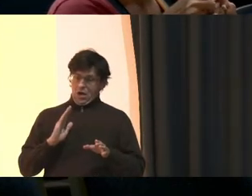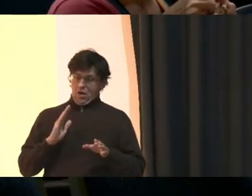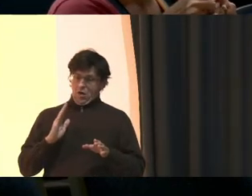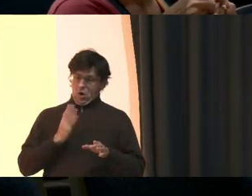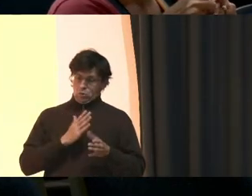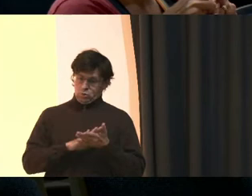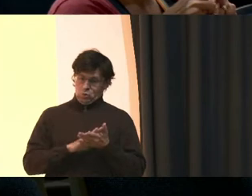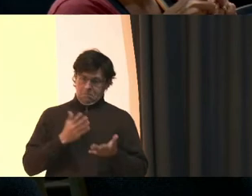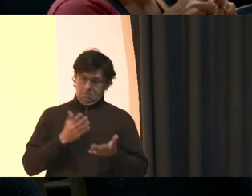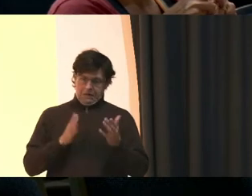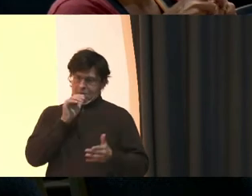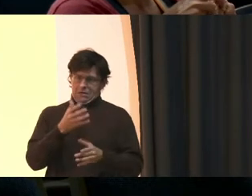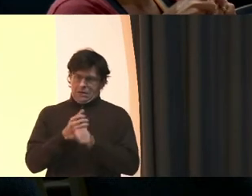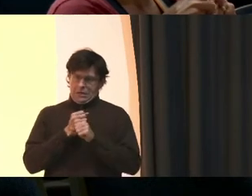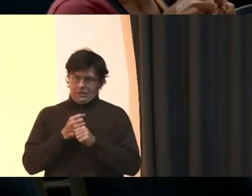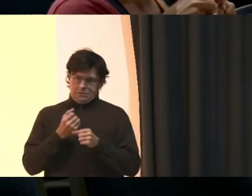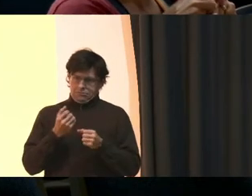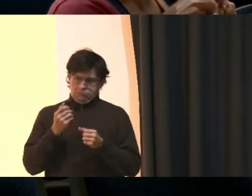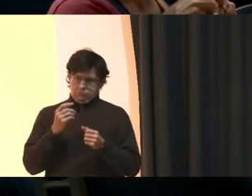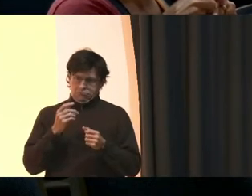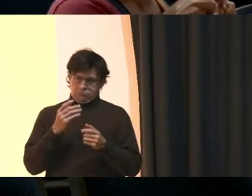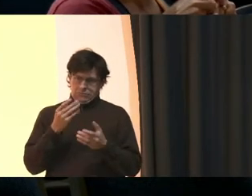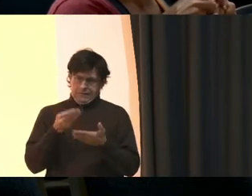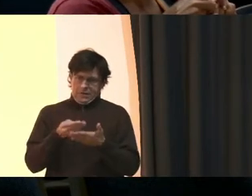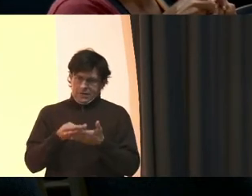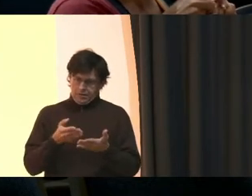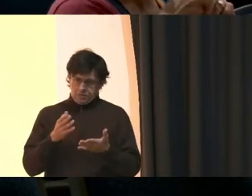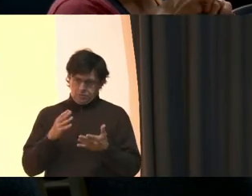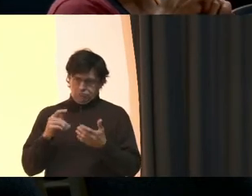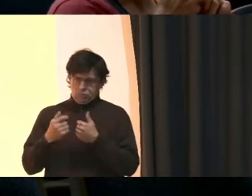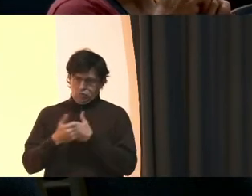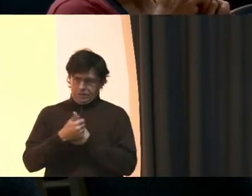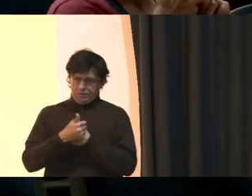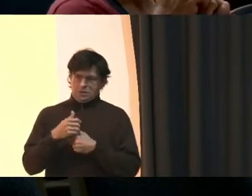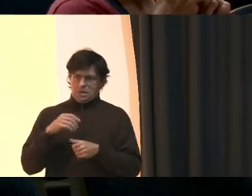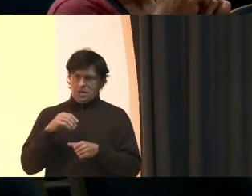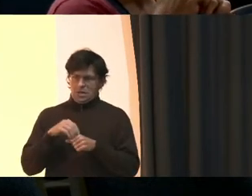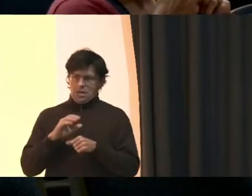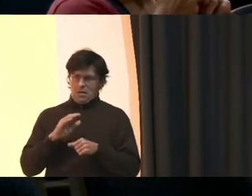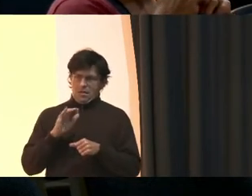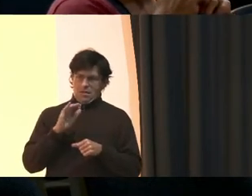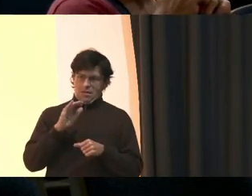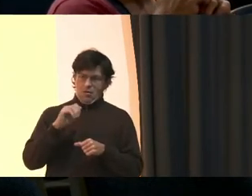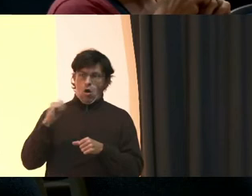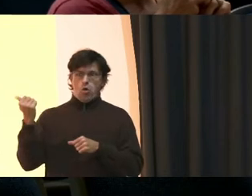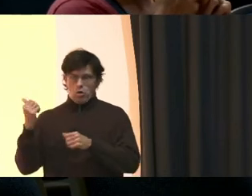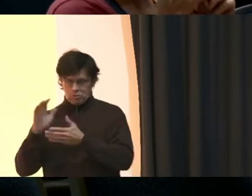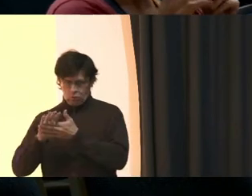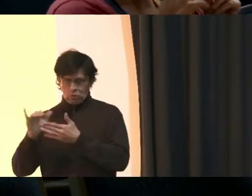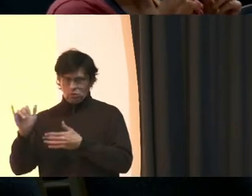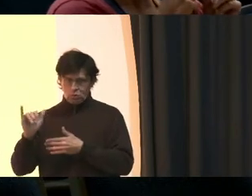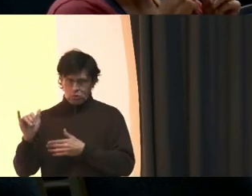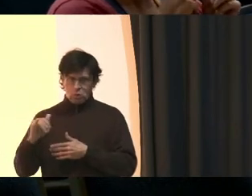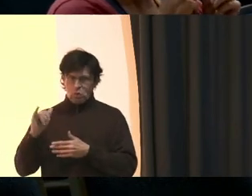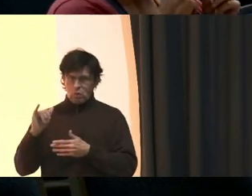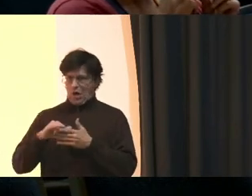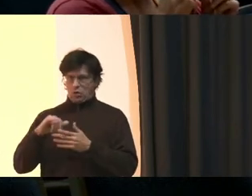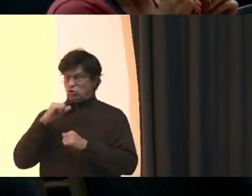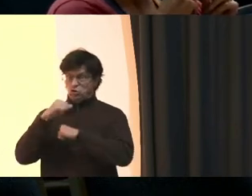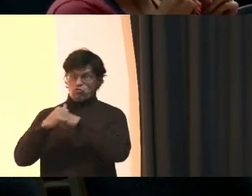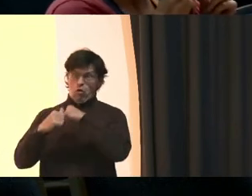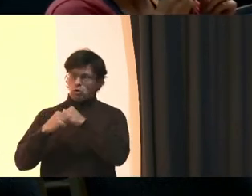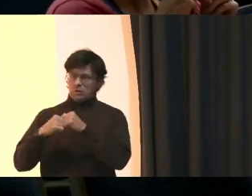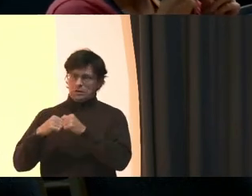It will also risk the two schools With students who are currently in swing spaces Because their buildings Are too structurally unsafe